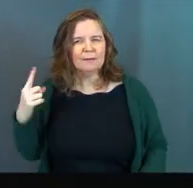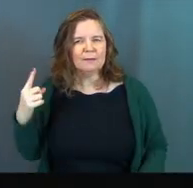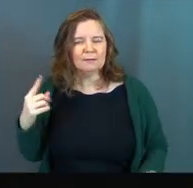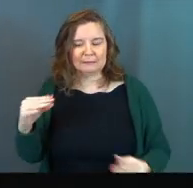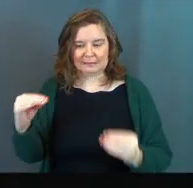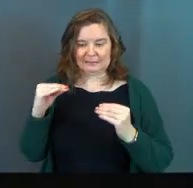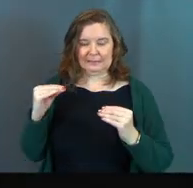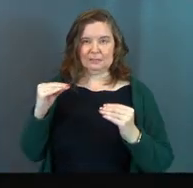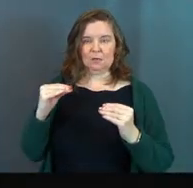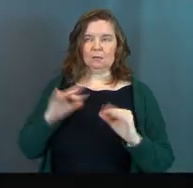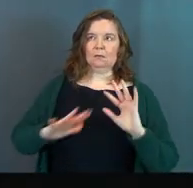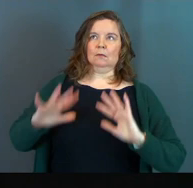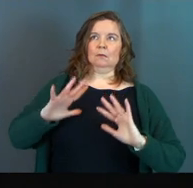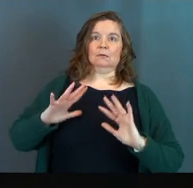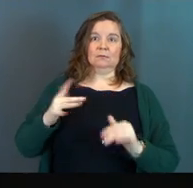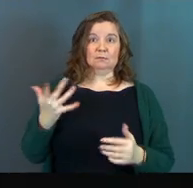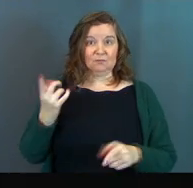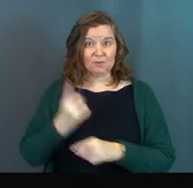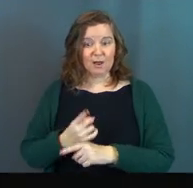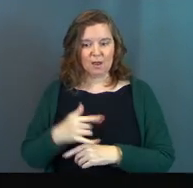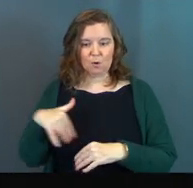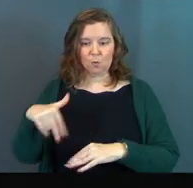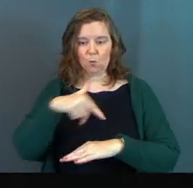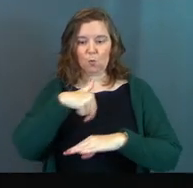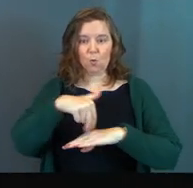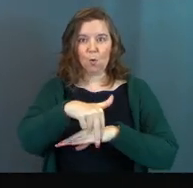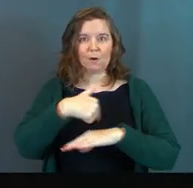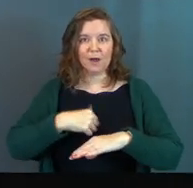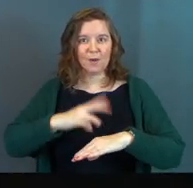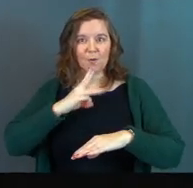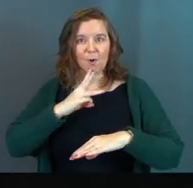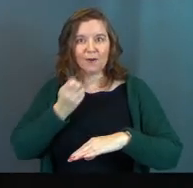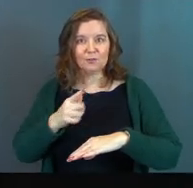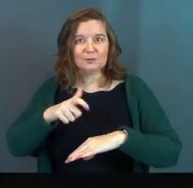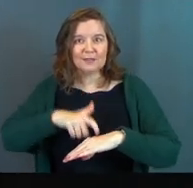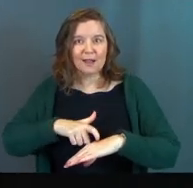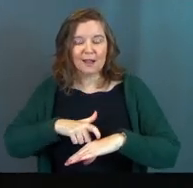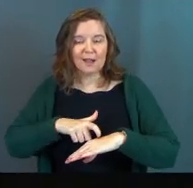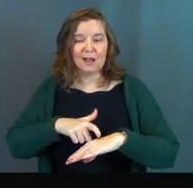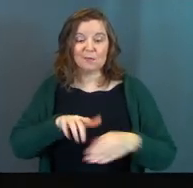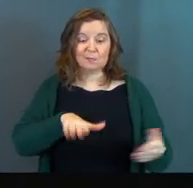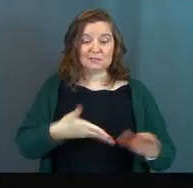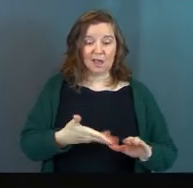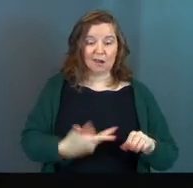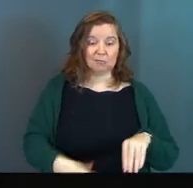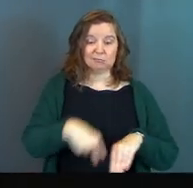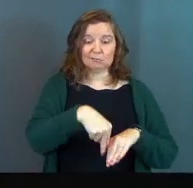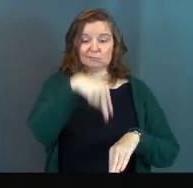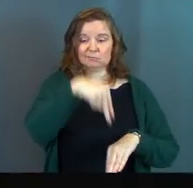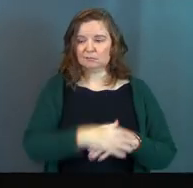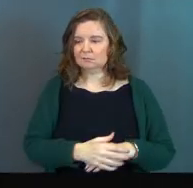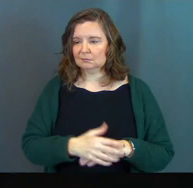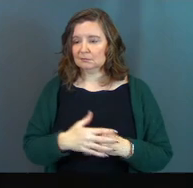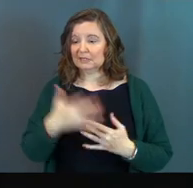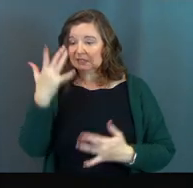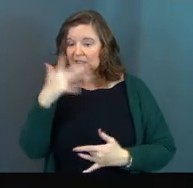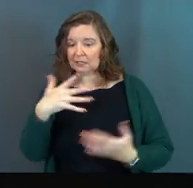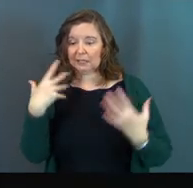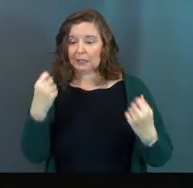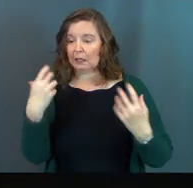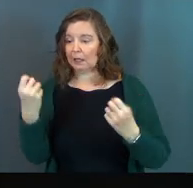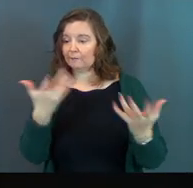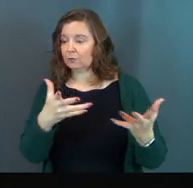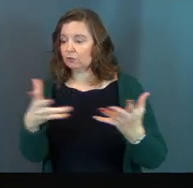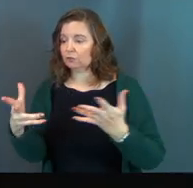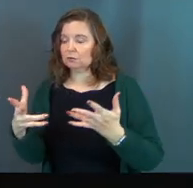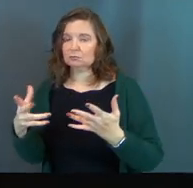Teach us a few things. Right? Walk on water a couple times, raise the dead, heal the sick, go straight to the